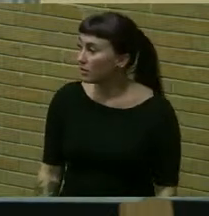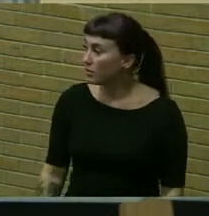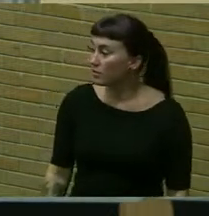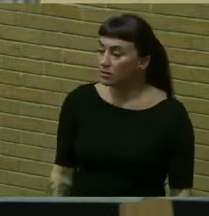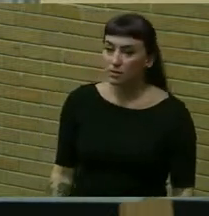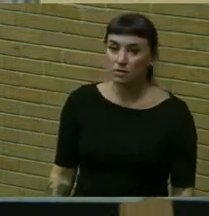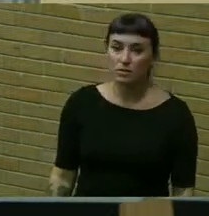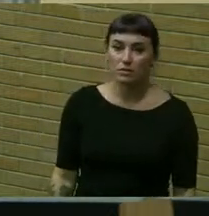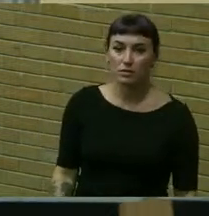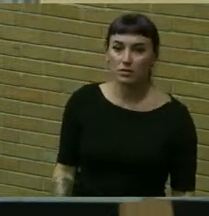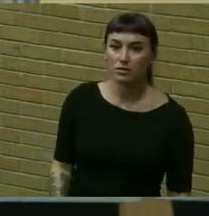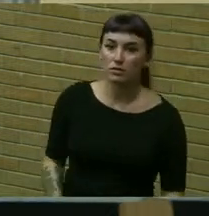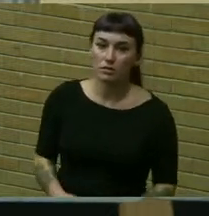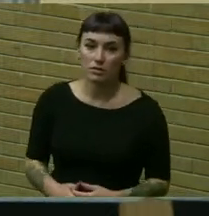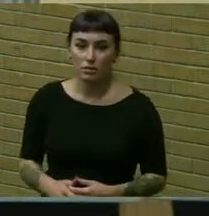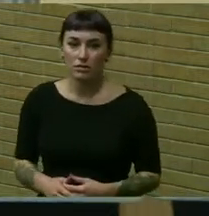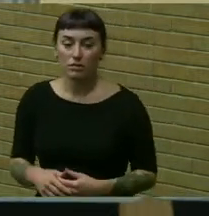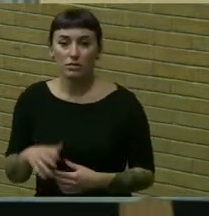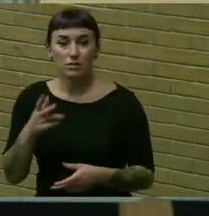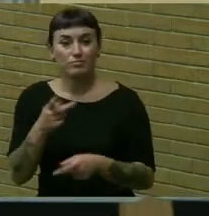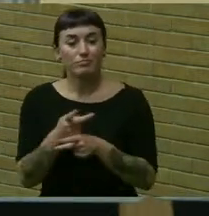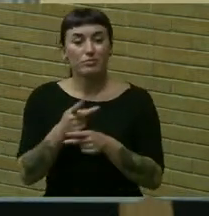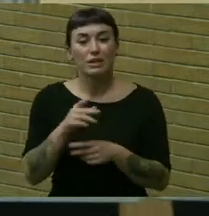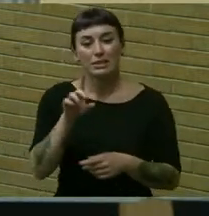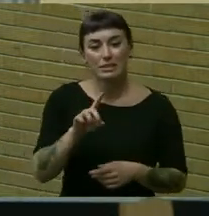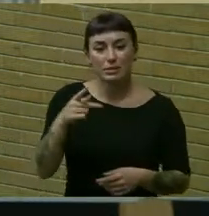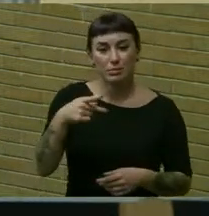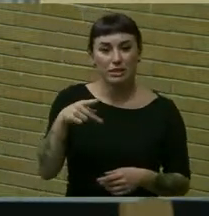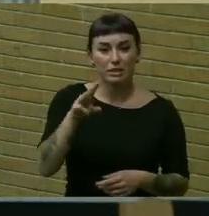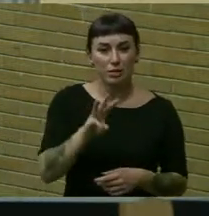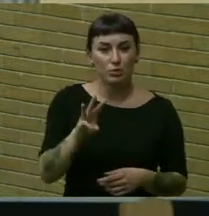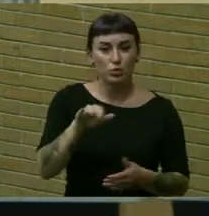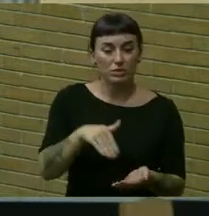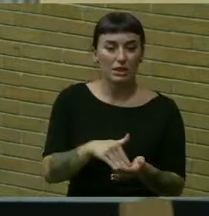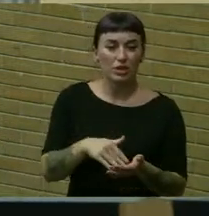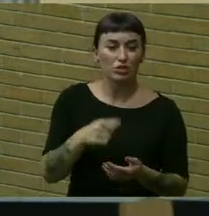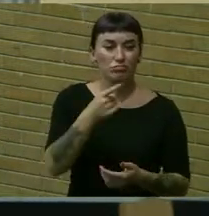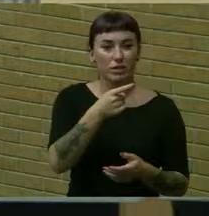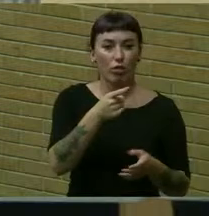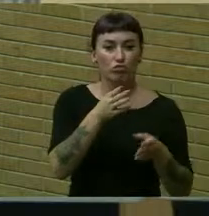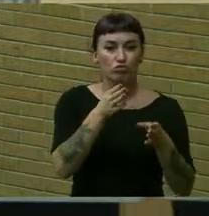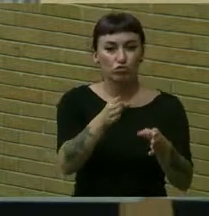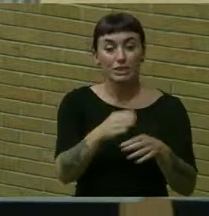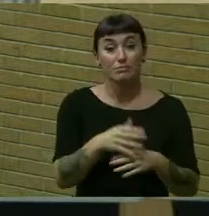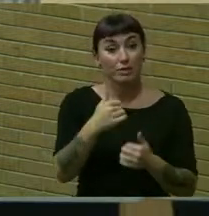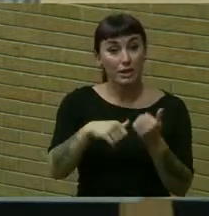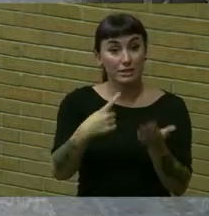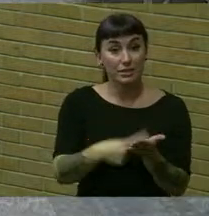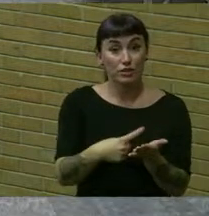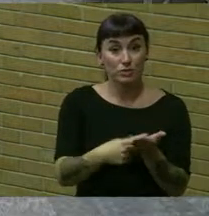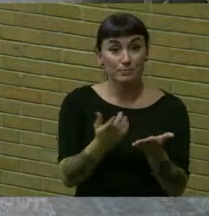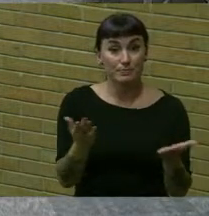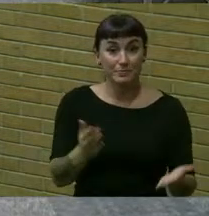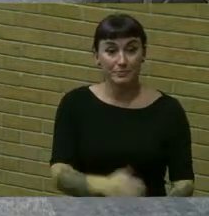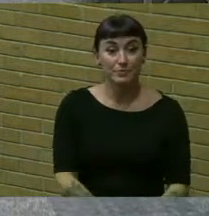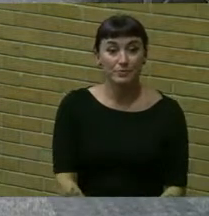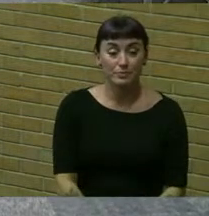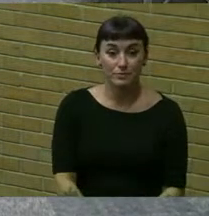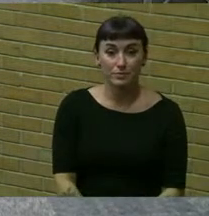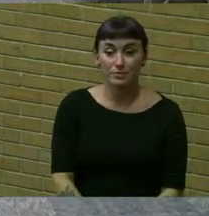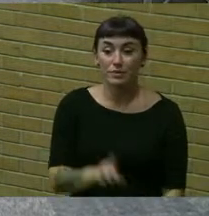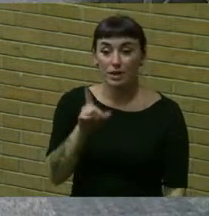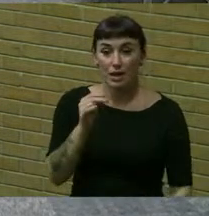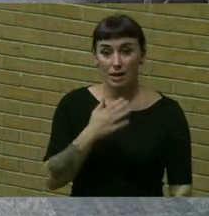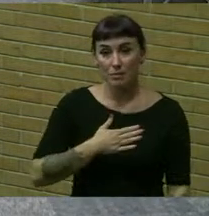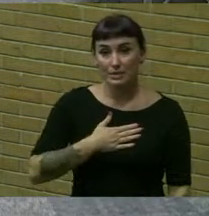down at the uh dpw highway ops center down the street any discussion hearing